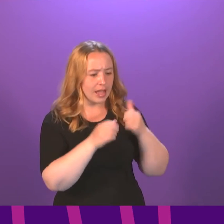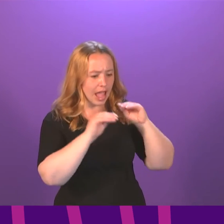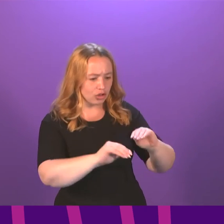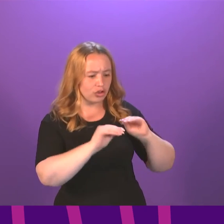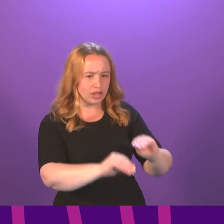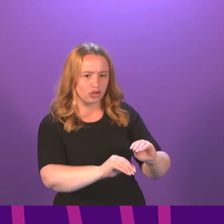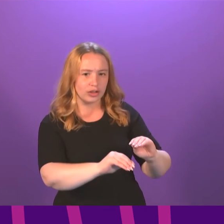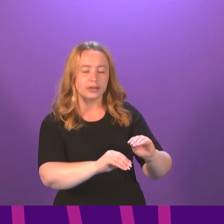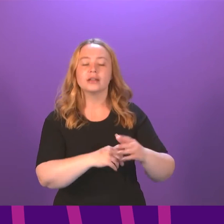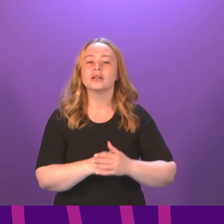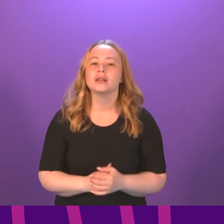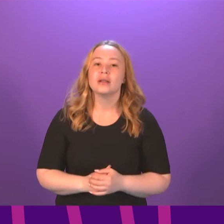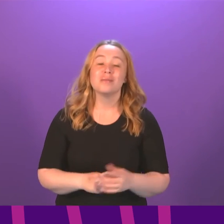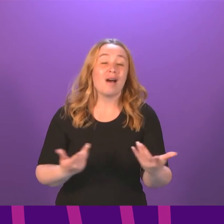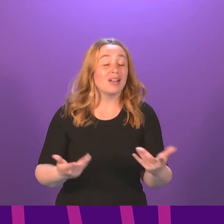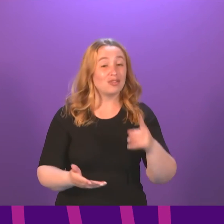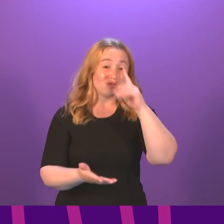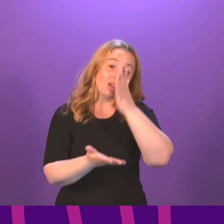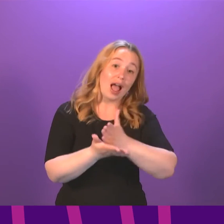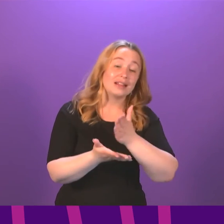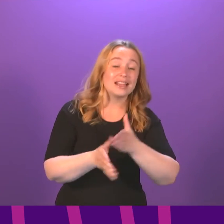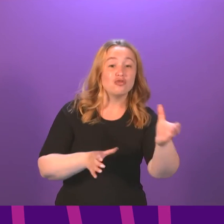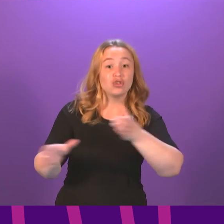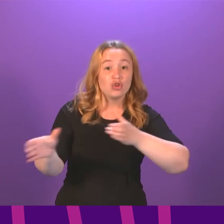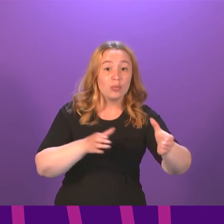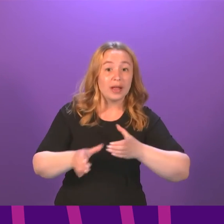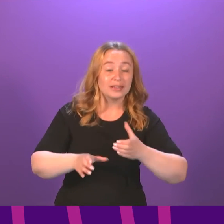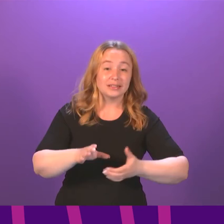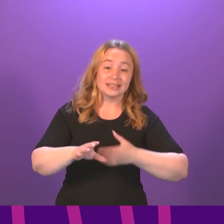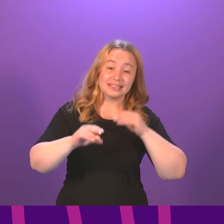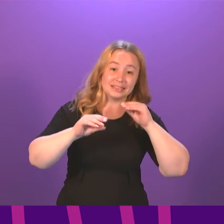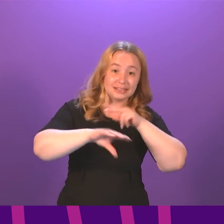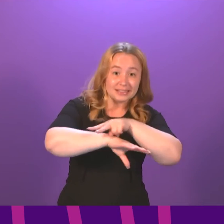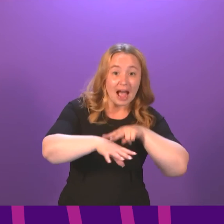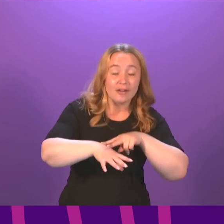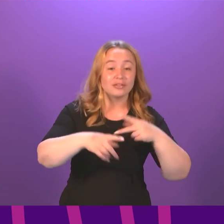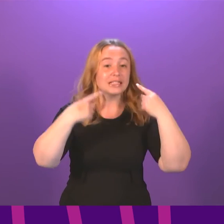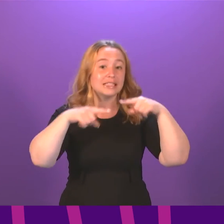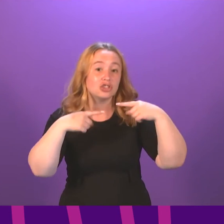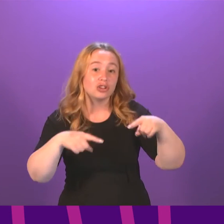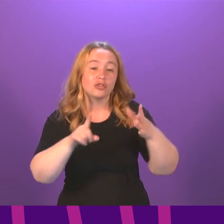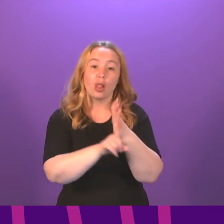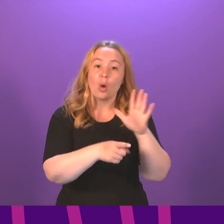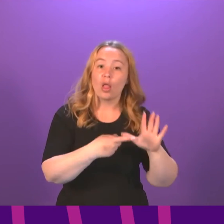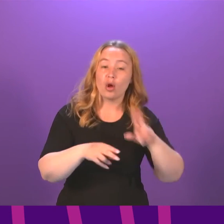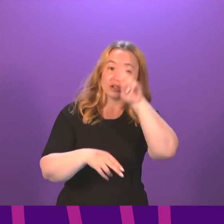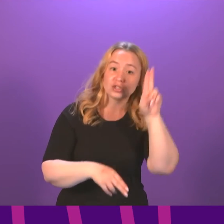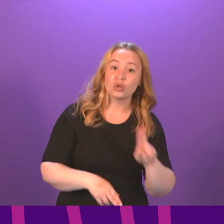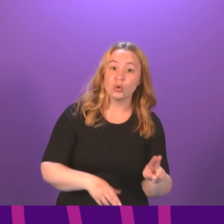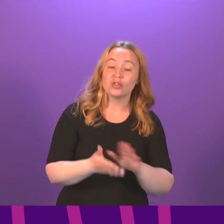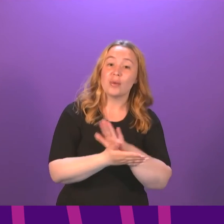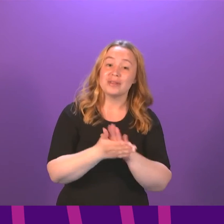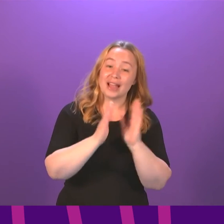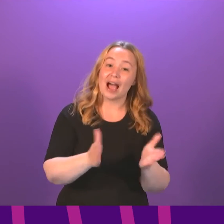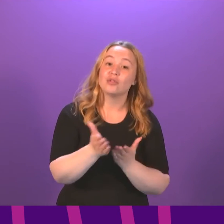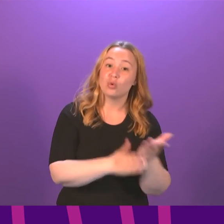couched it in that way, of course, is just the reality that the recruitment and deployment of teachers and other support staff in local authority schools are matters for councils